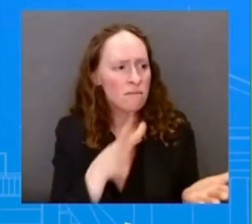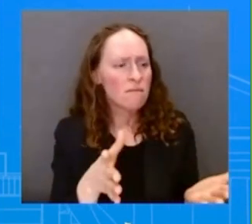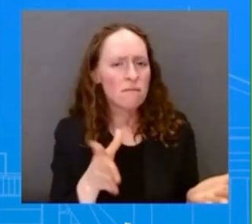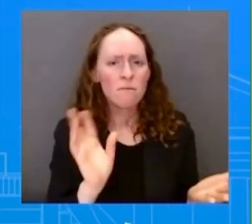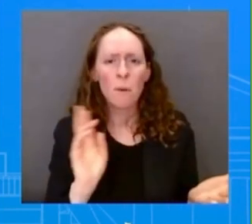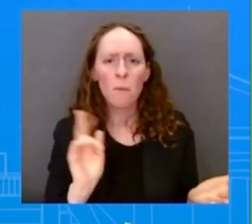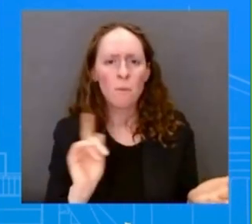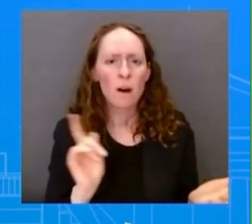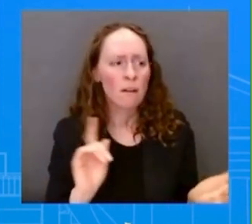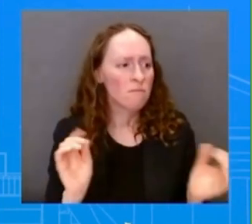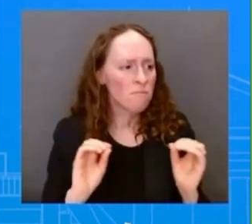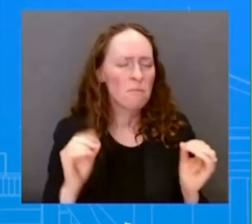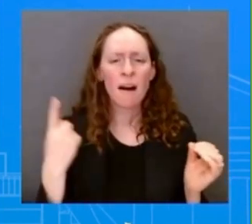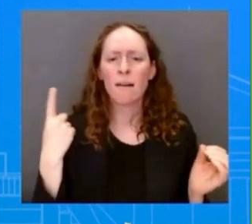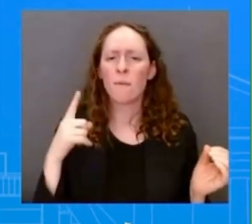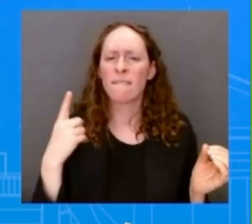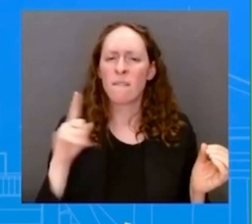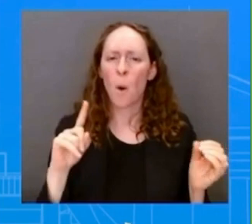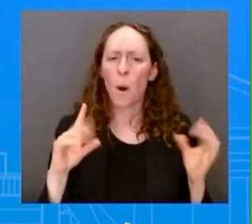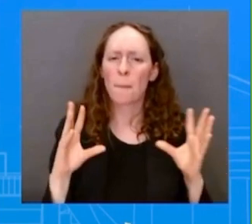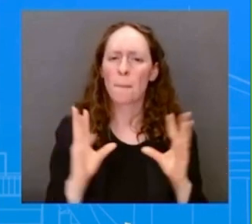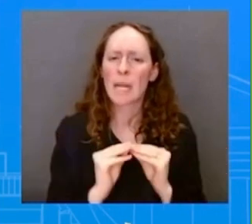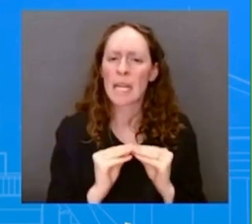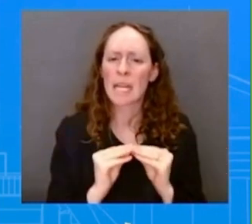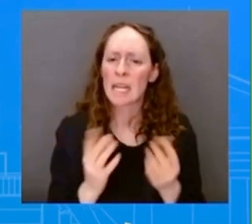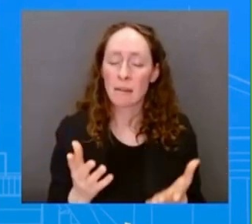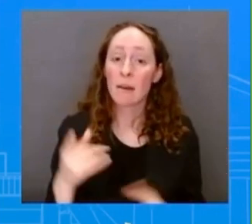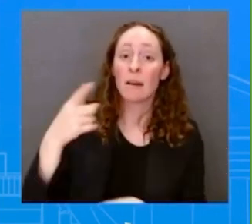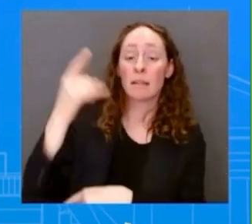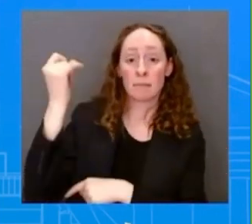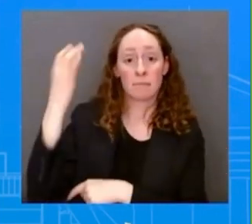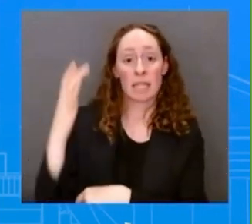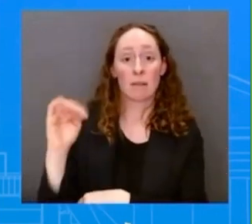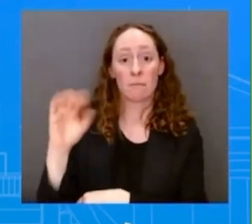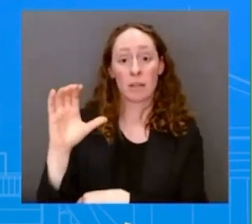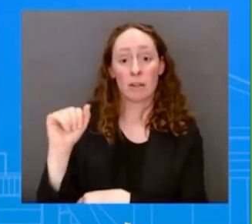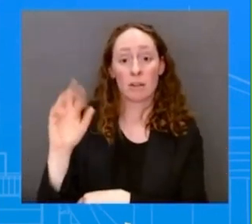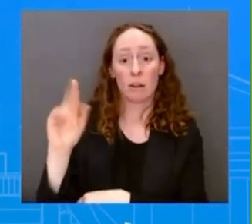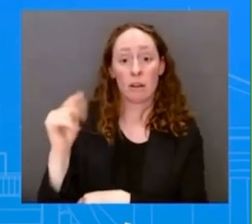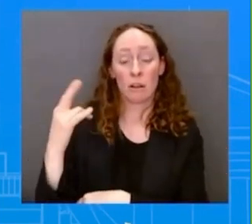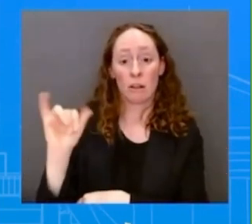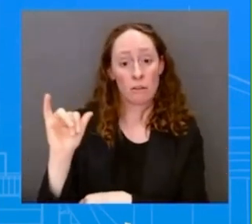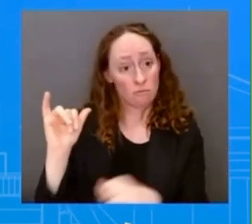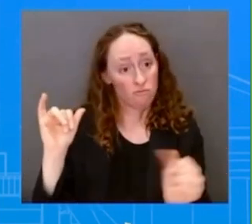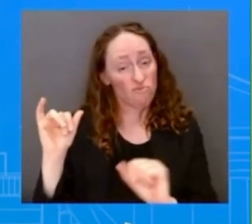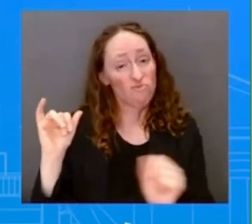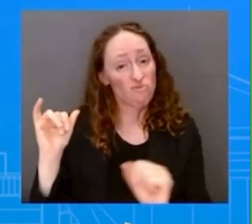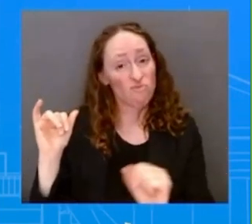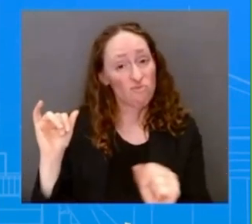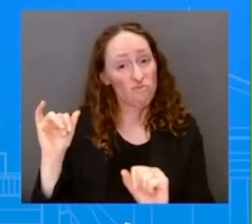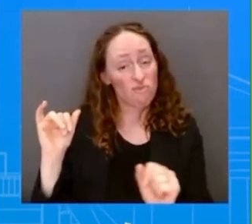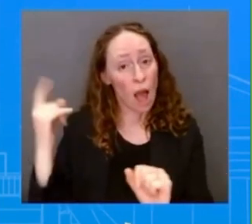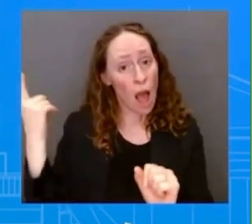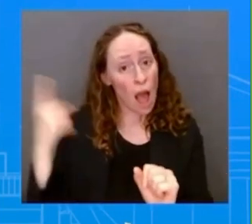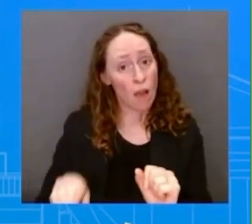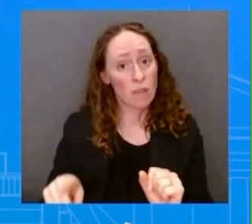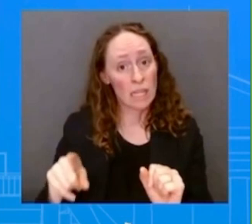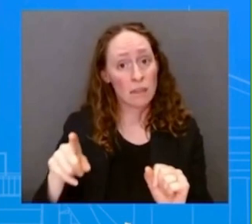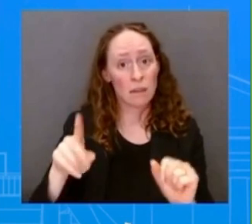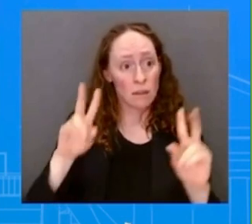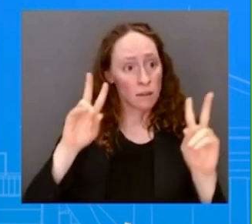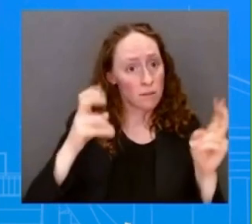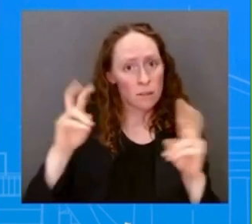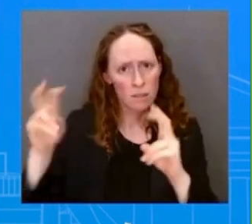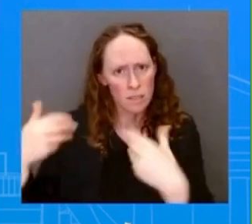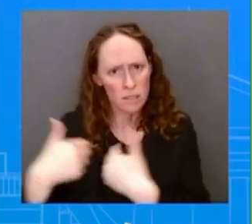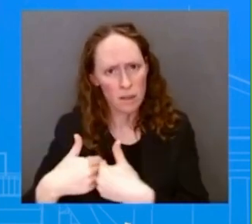agree with us that the debt limit is separate issue from the budget, and we hope that means he will move promptly to remove the threat. of the default.